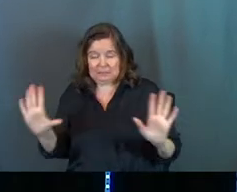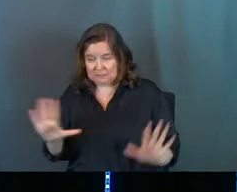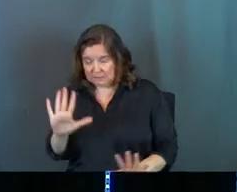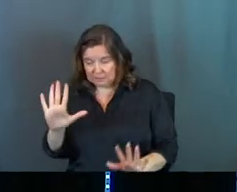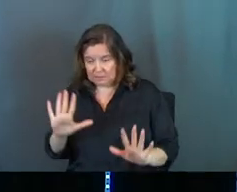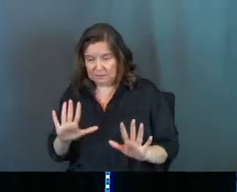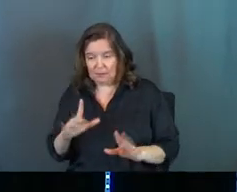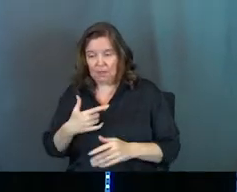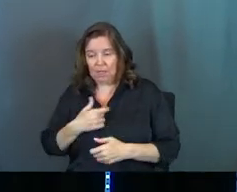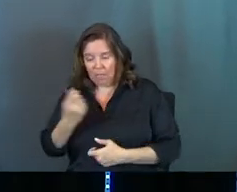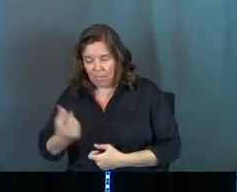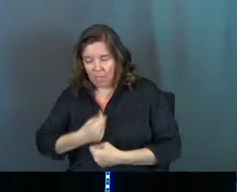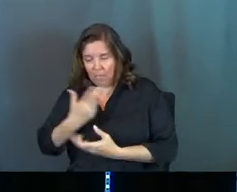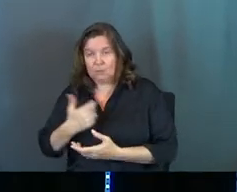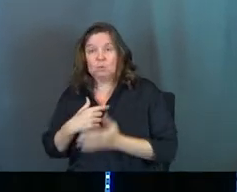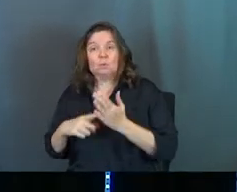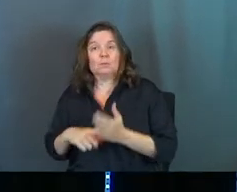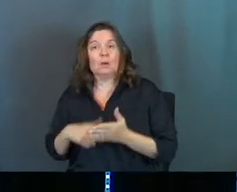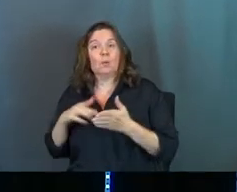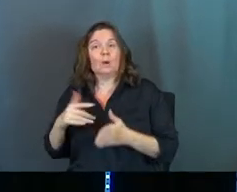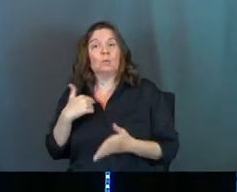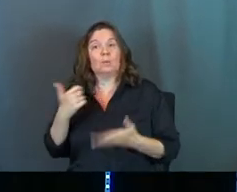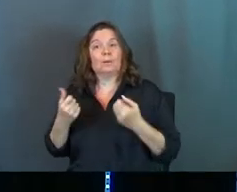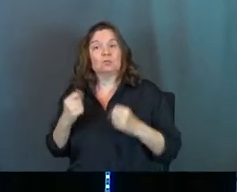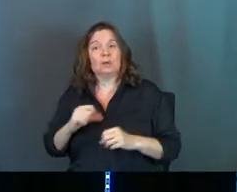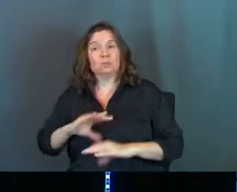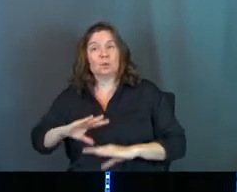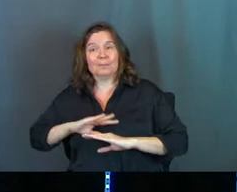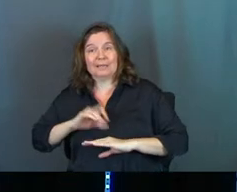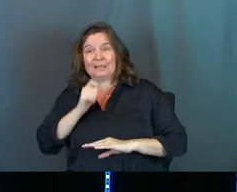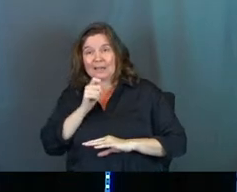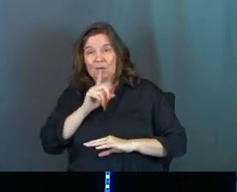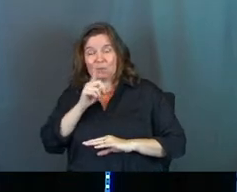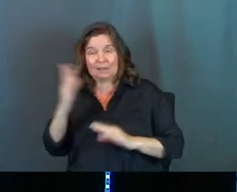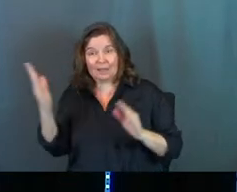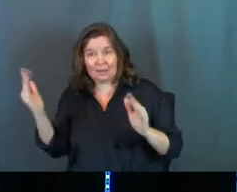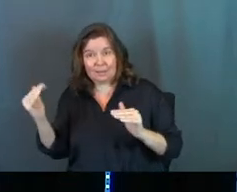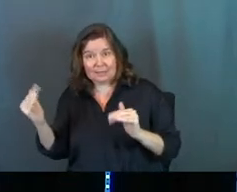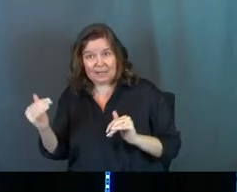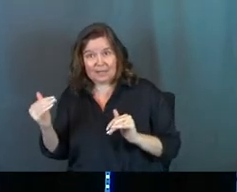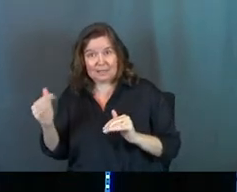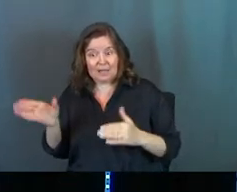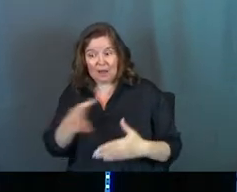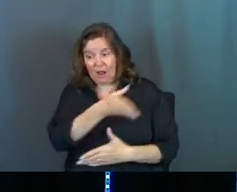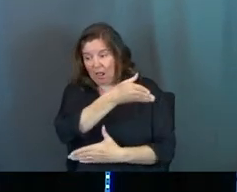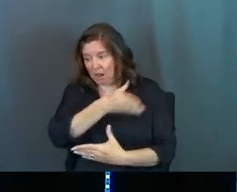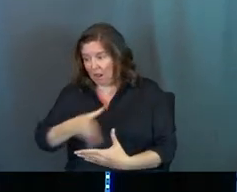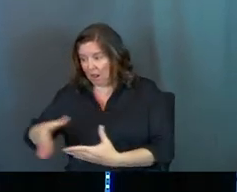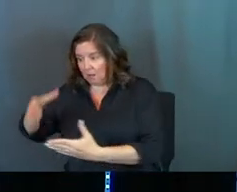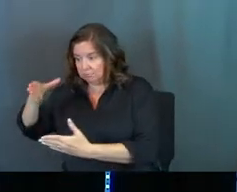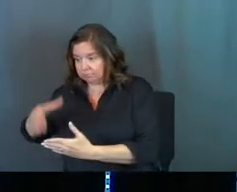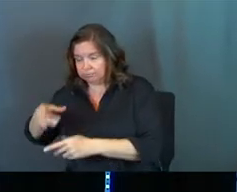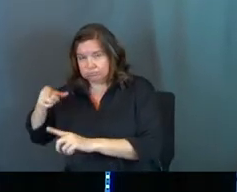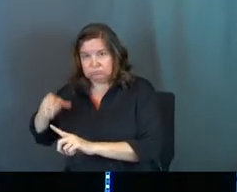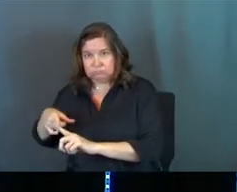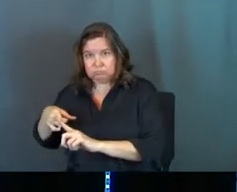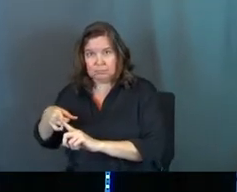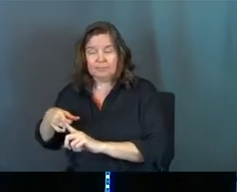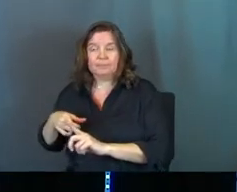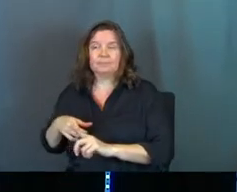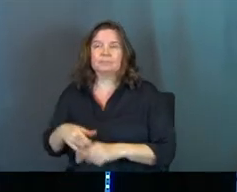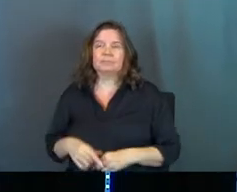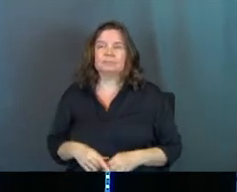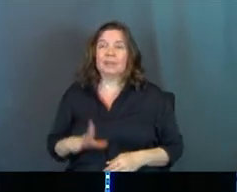right? So just some examples, right? Ways that we might try to meet unrealistic expectations and swing far on the spectrum is,